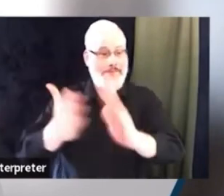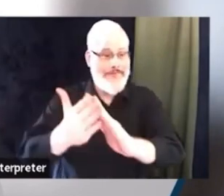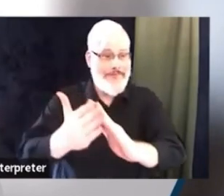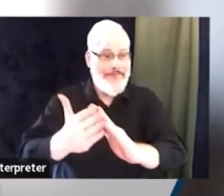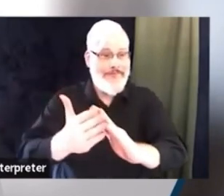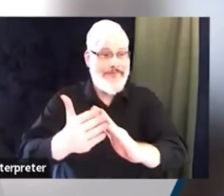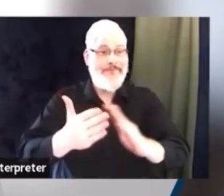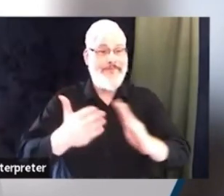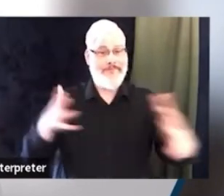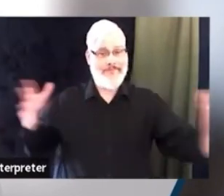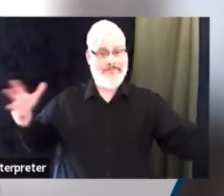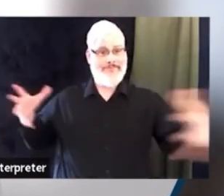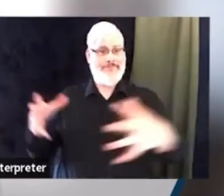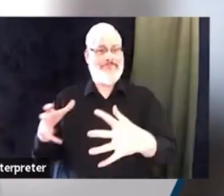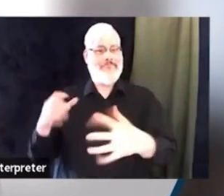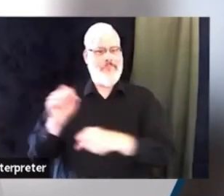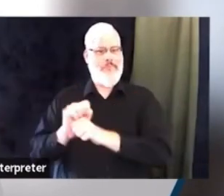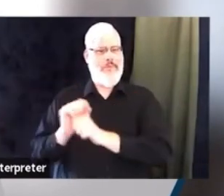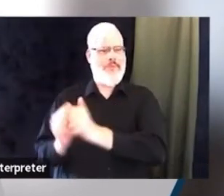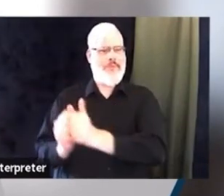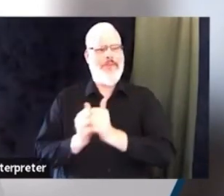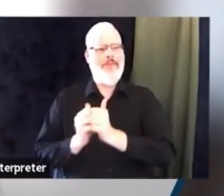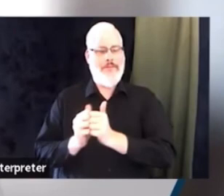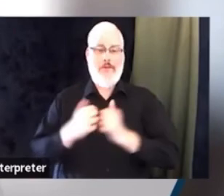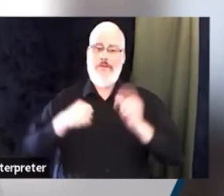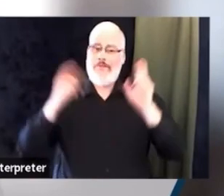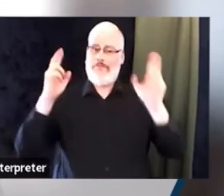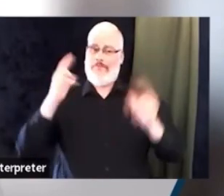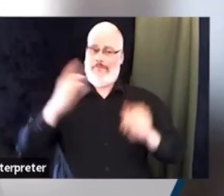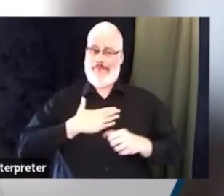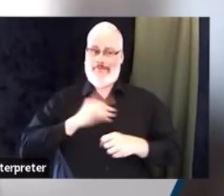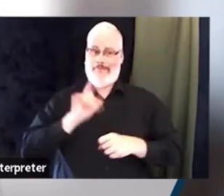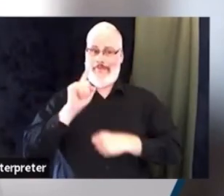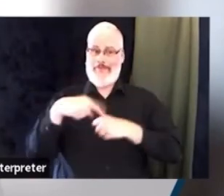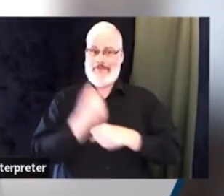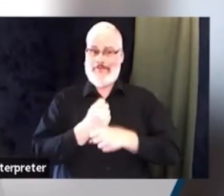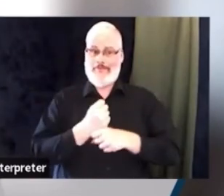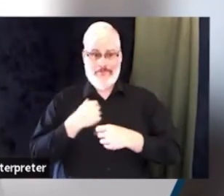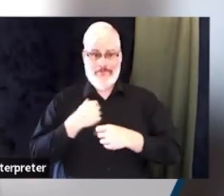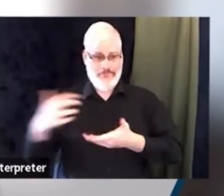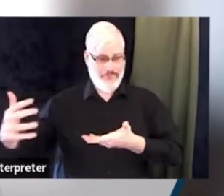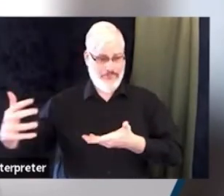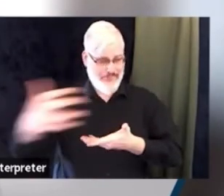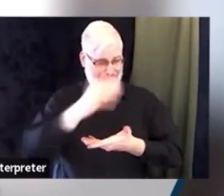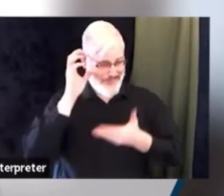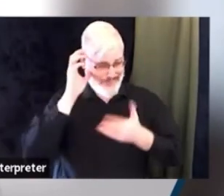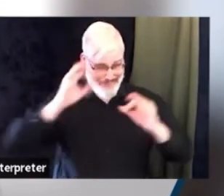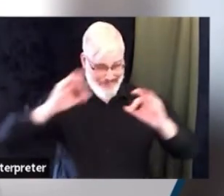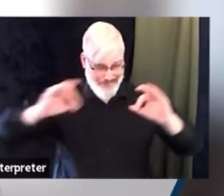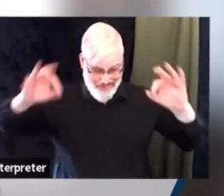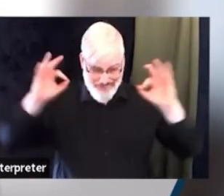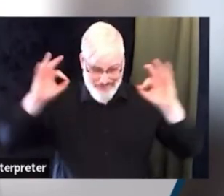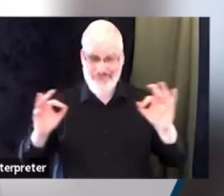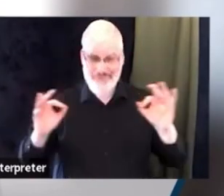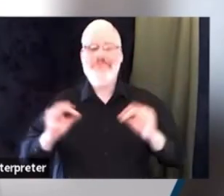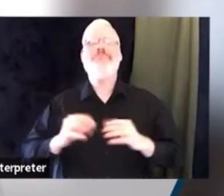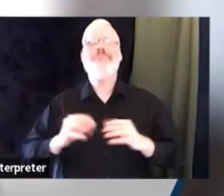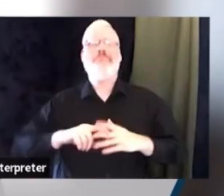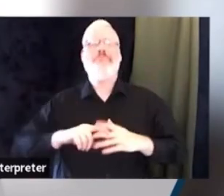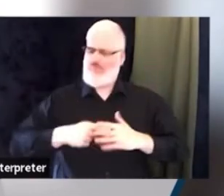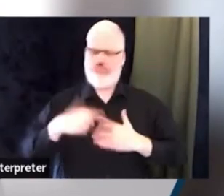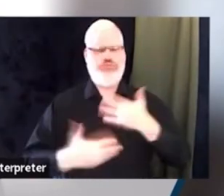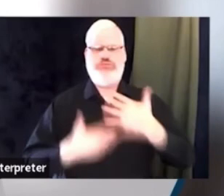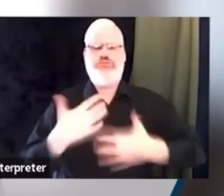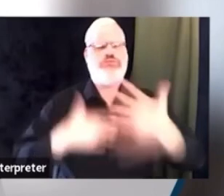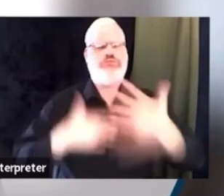that I mentioned earlier with regard to those six main topics that I'd like to cover, assuring that all perspectives are heard and applied